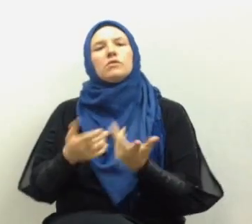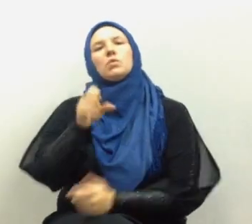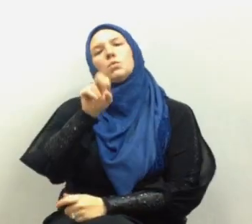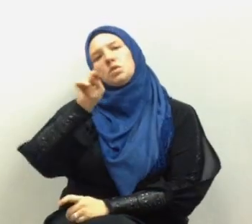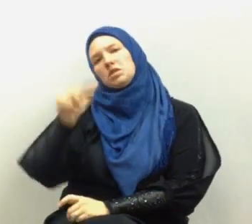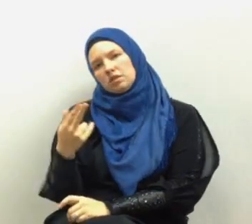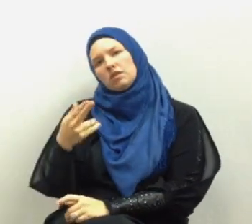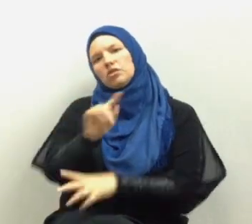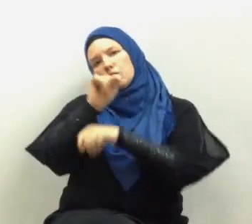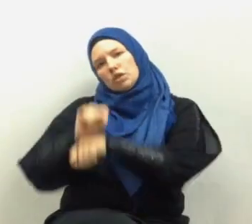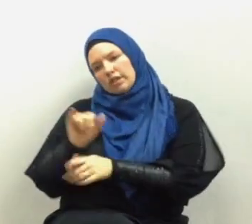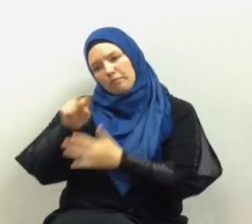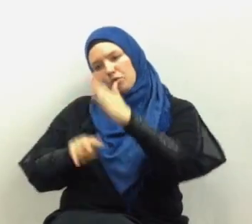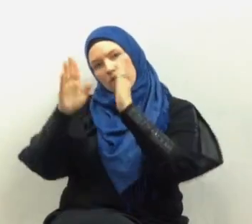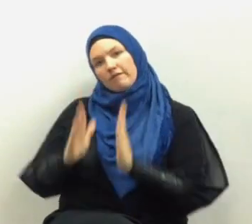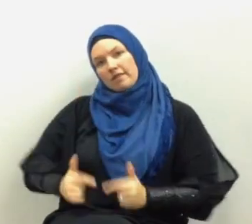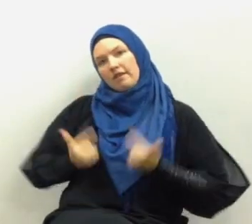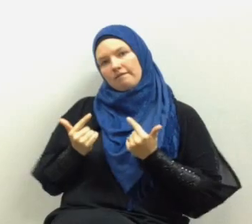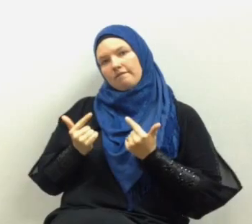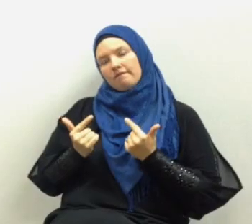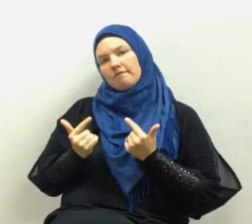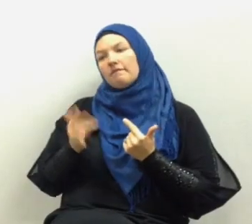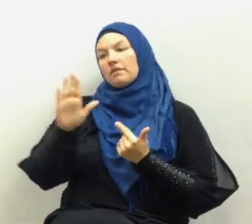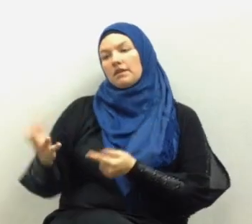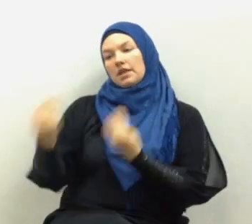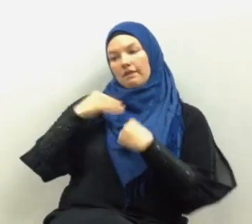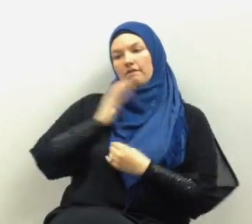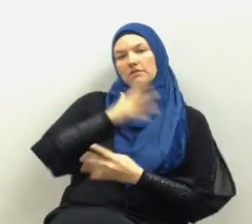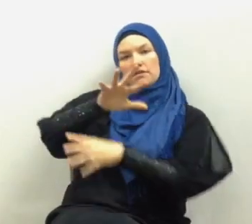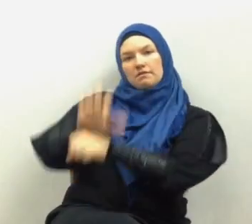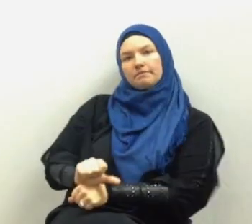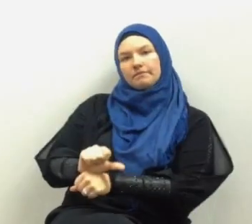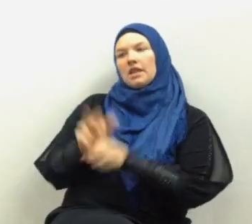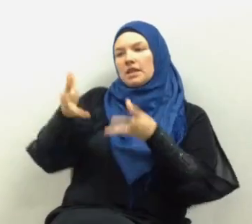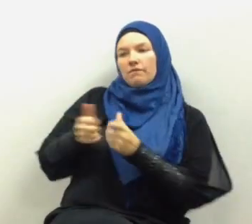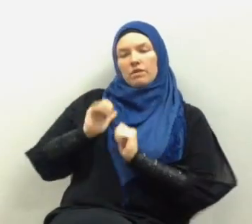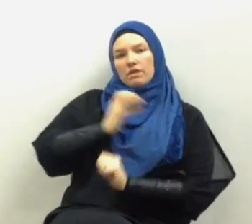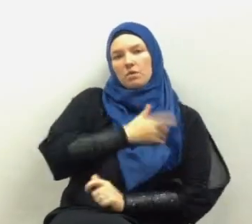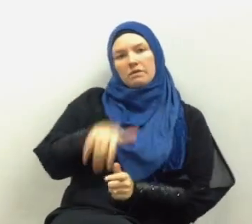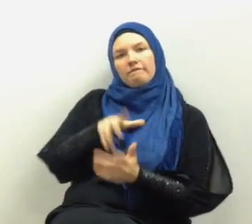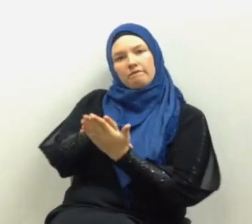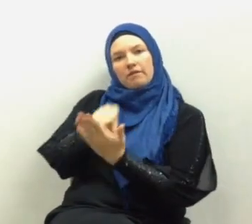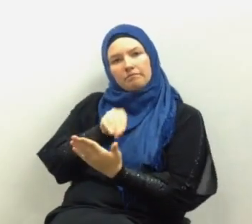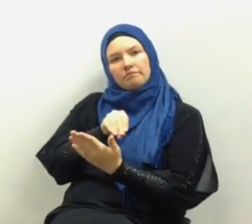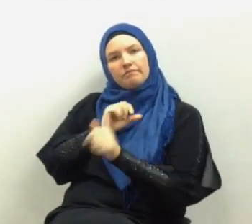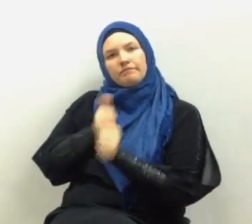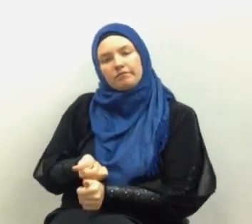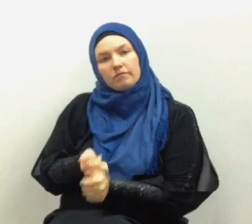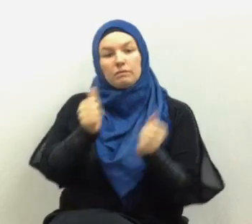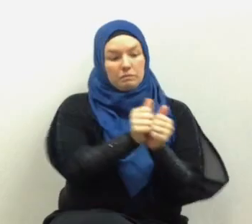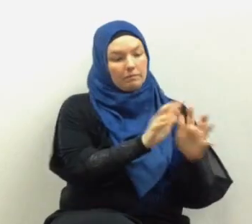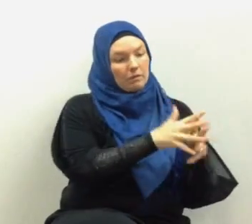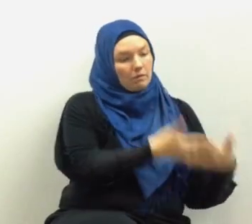the traditions he left us and as he left us with this tradition and with the Qur'an